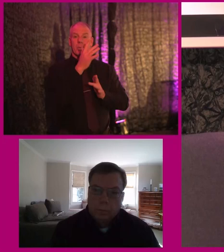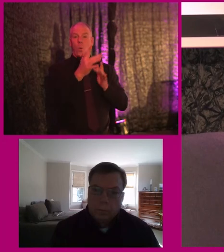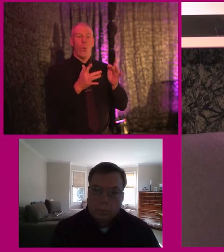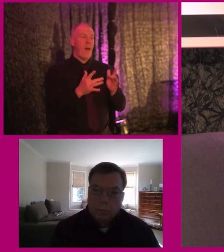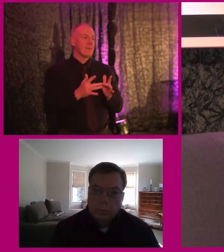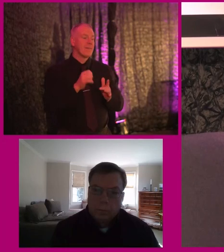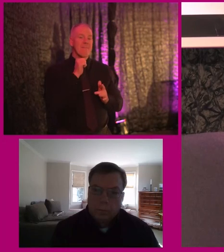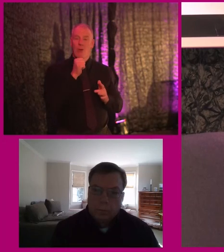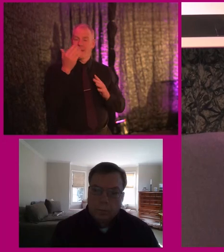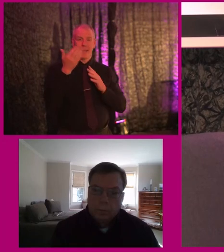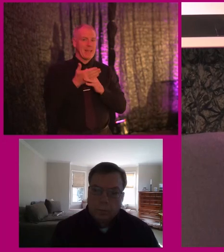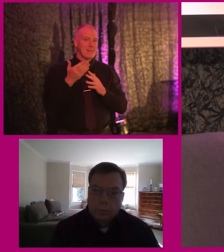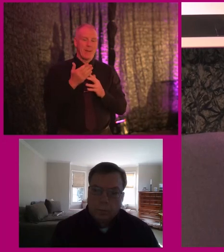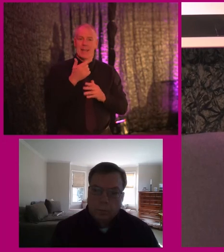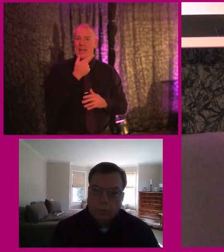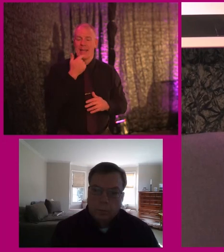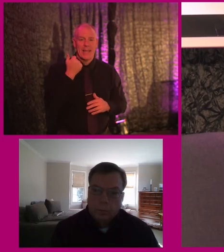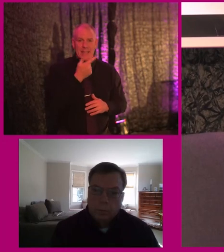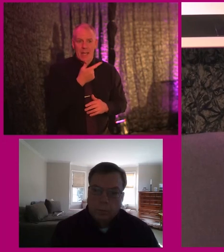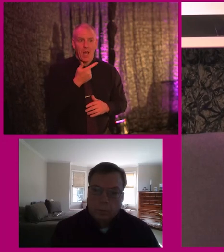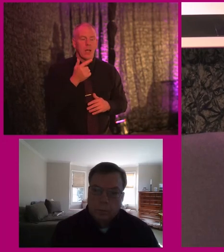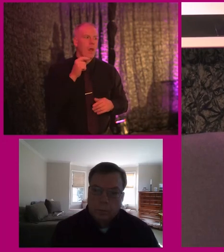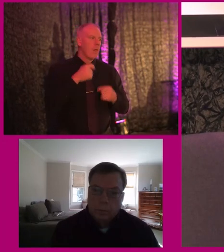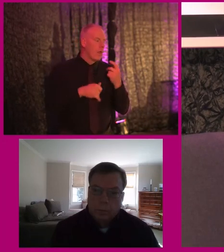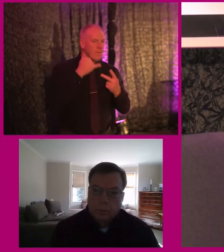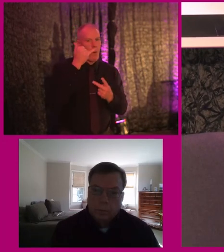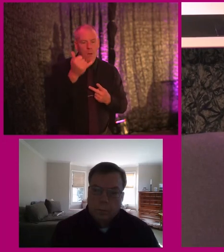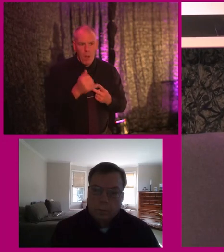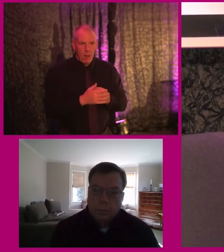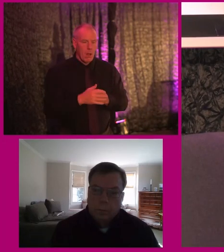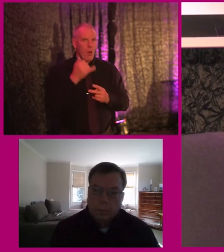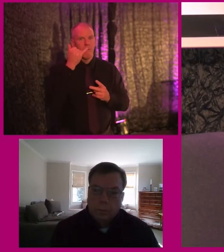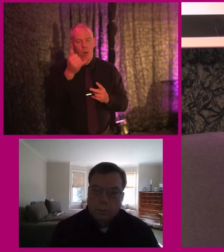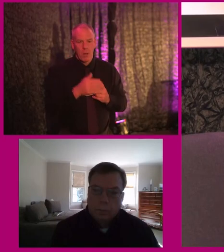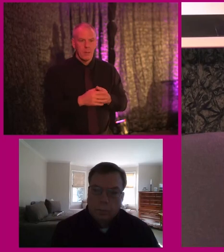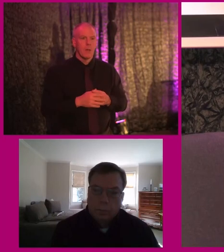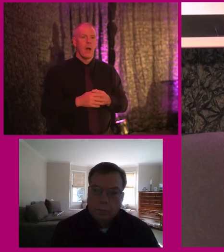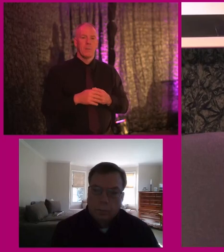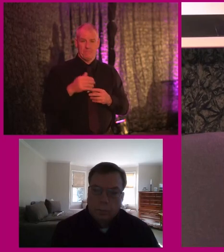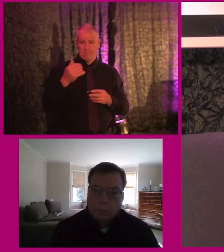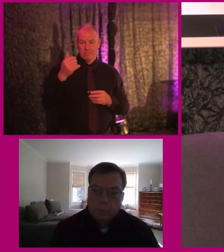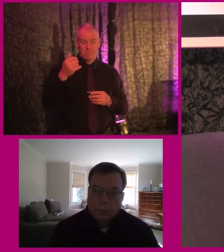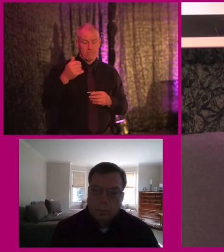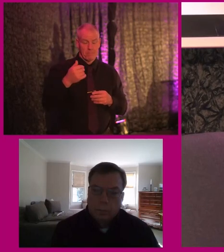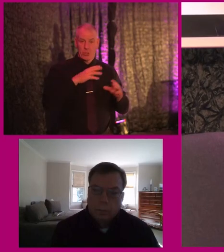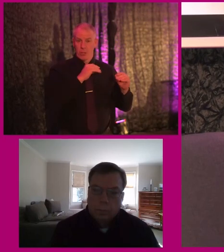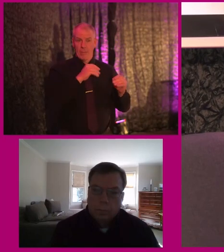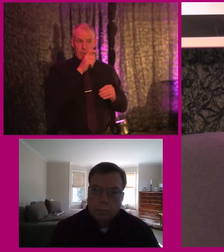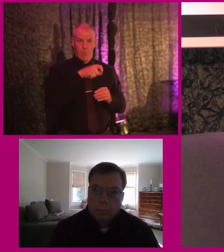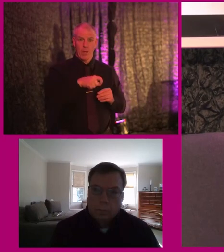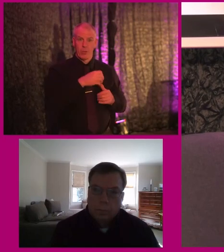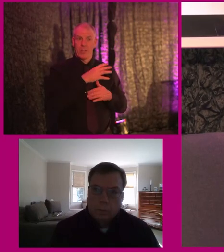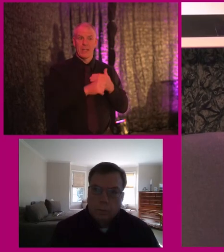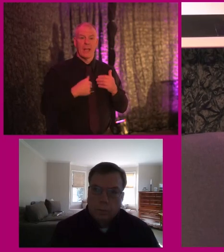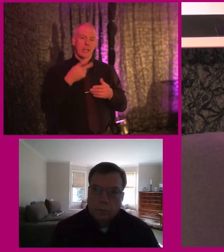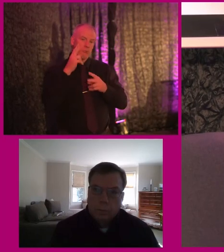make it easy. And then people resort to making phone calls. And I spoke to somebody the other day as I was preparing for this. I did a